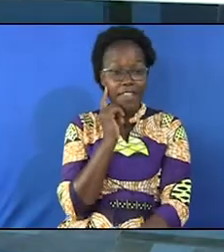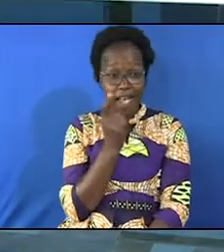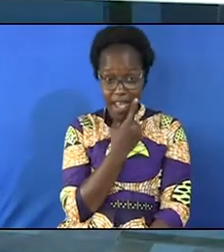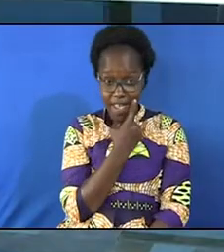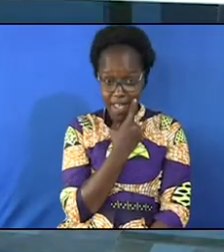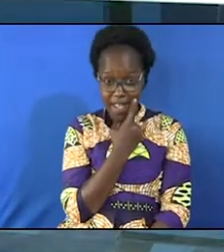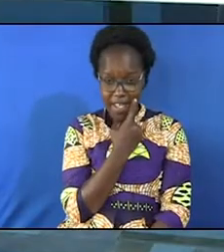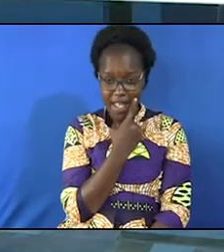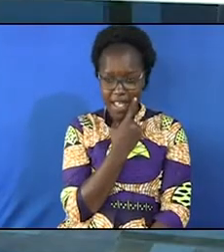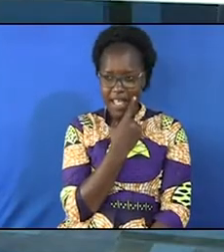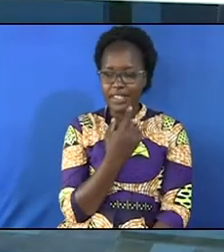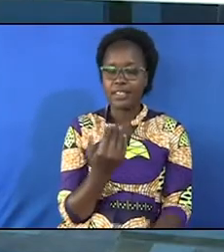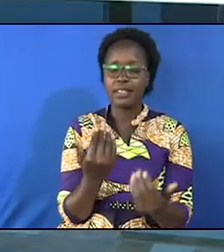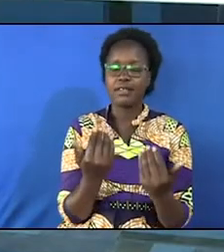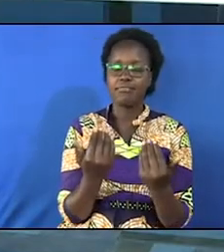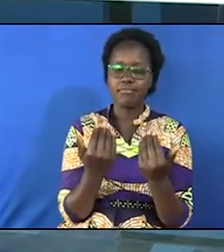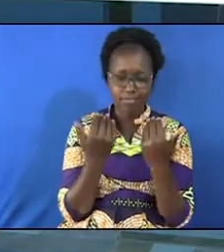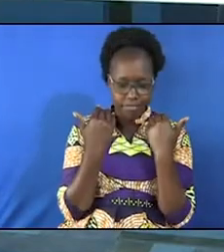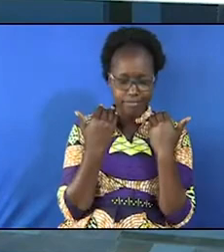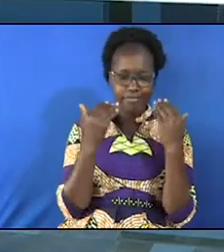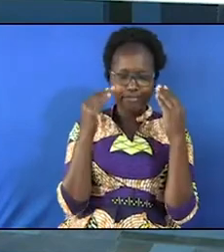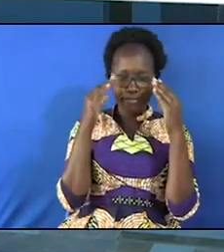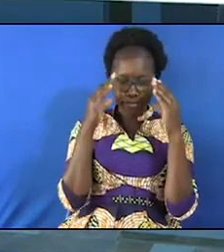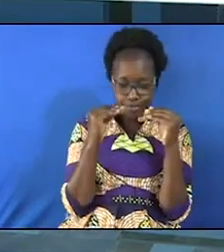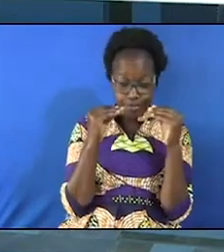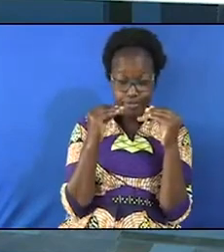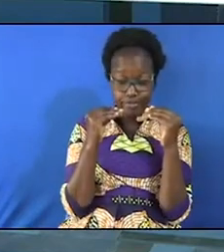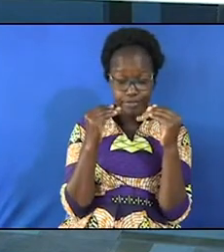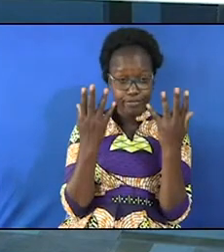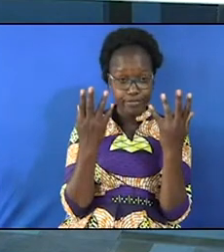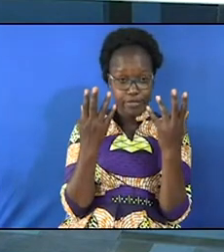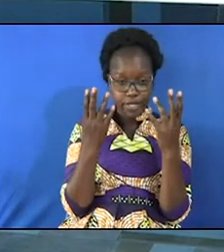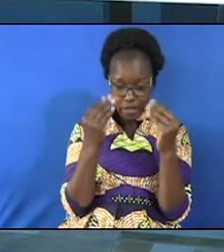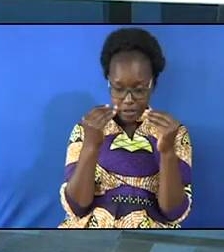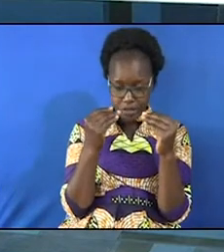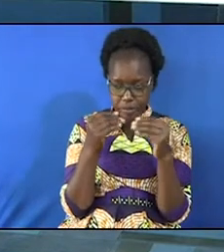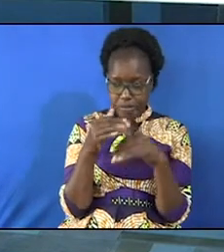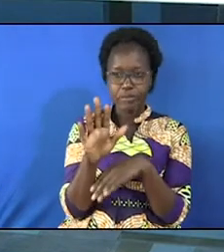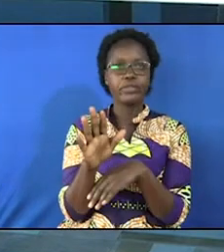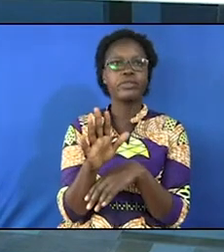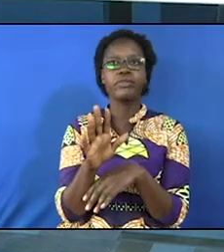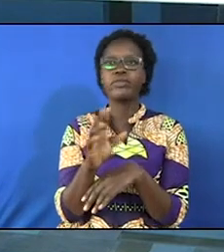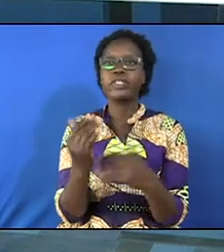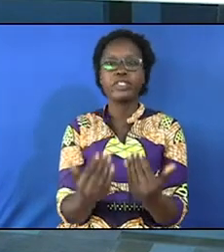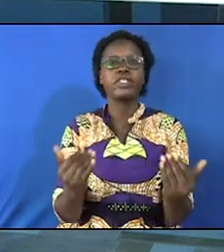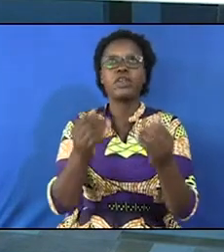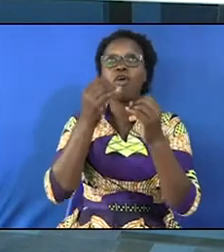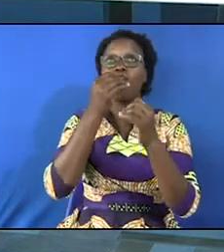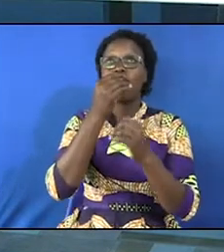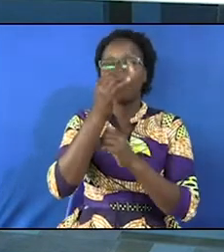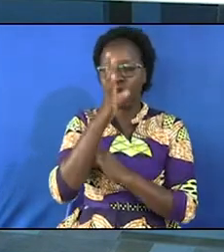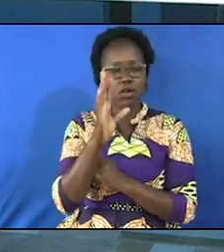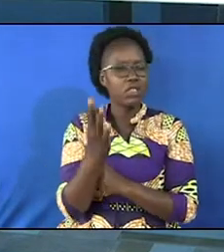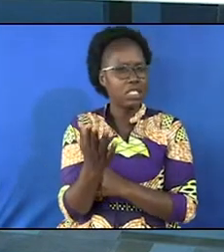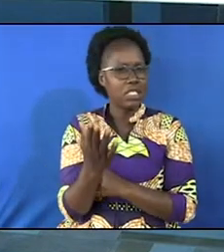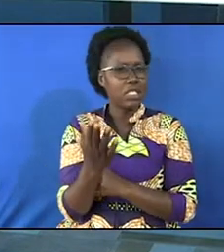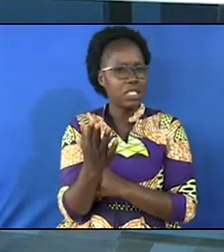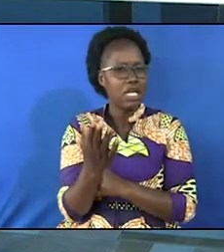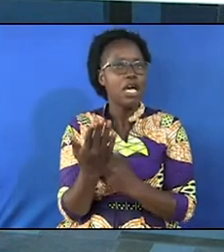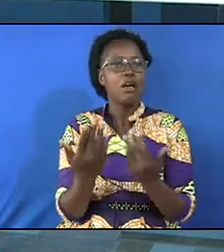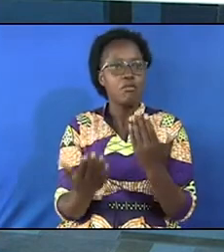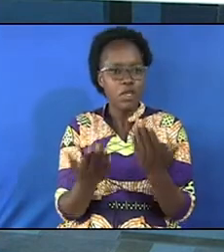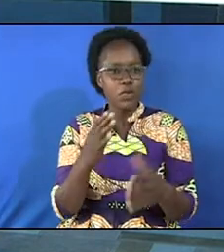that never slumbers nor sleep watches over the same children of men now you didn't get me